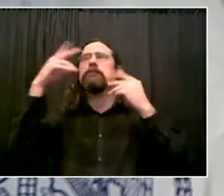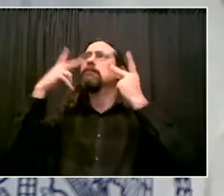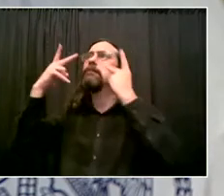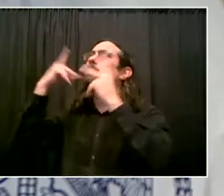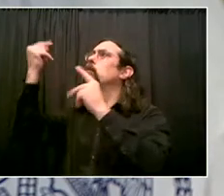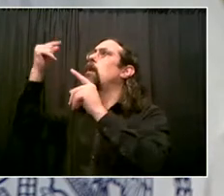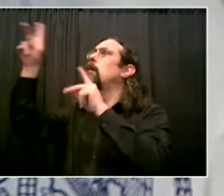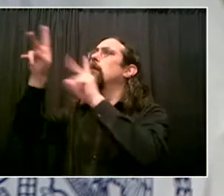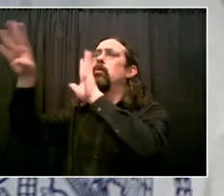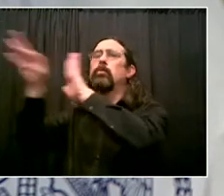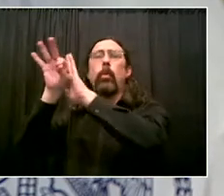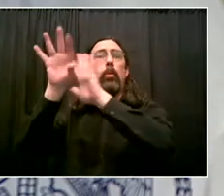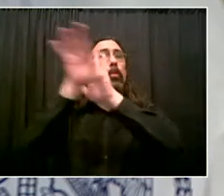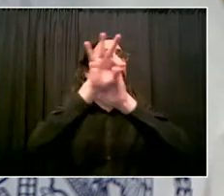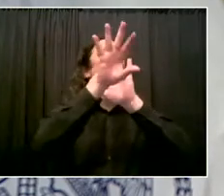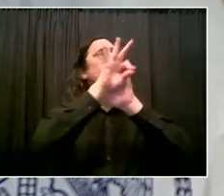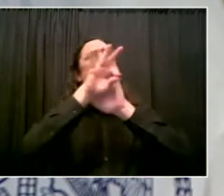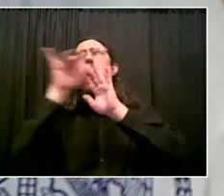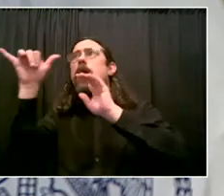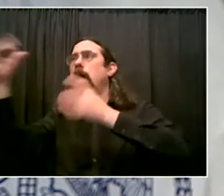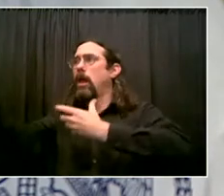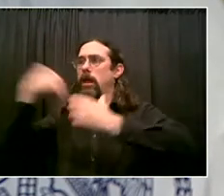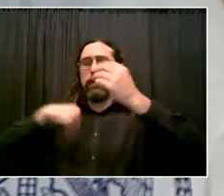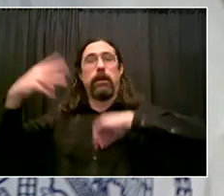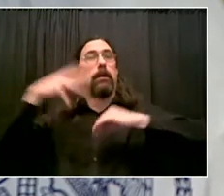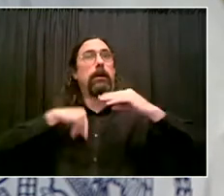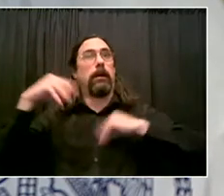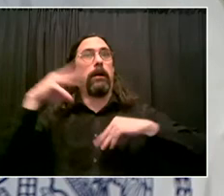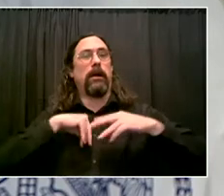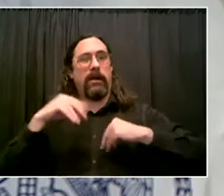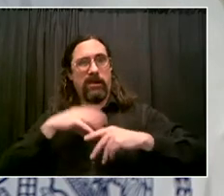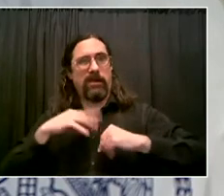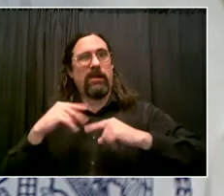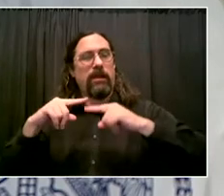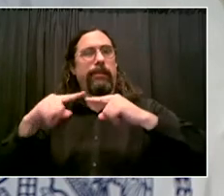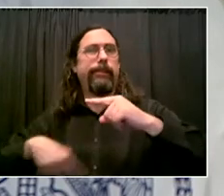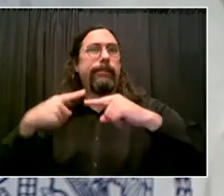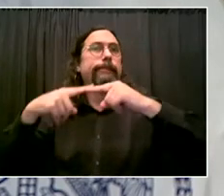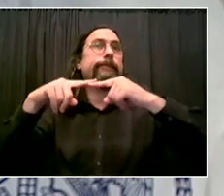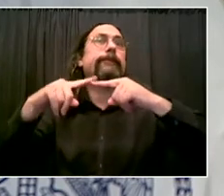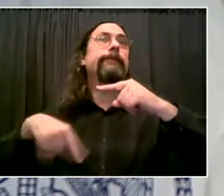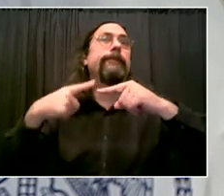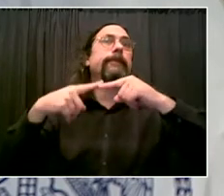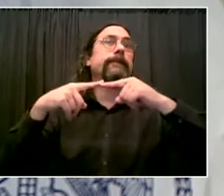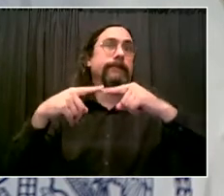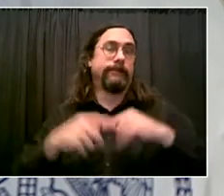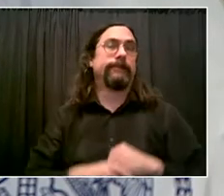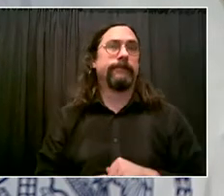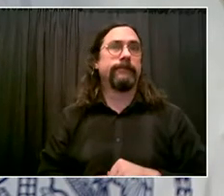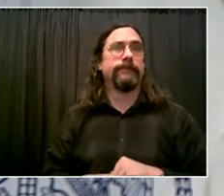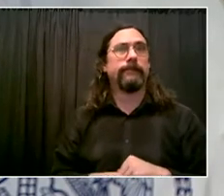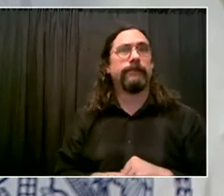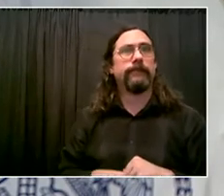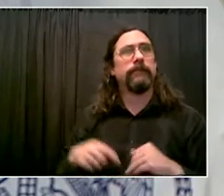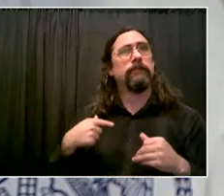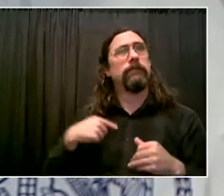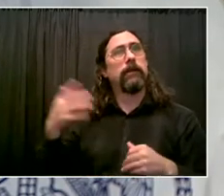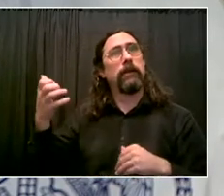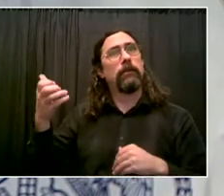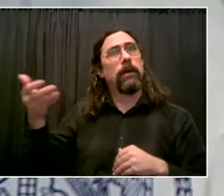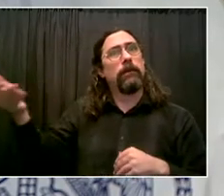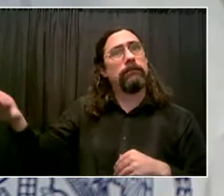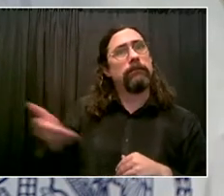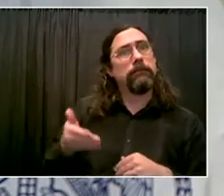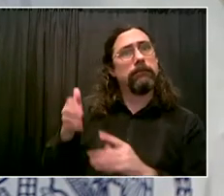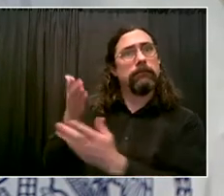But he has saved lives many times. I honor him for it. My pleasure to introduce Julio Medina. Julio Medina